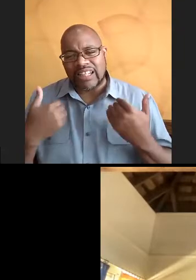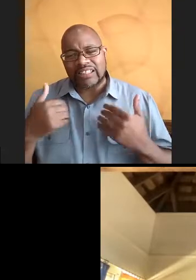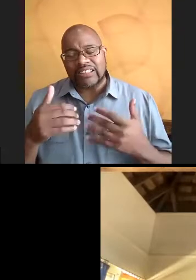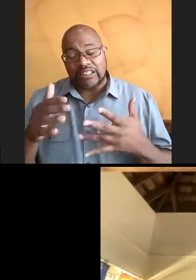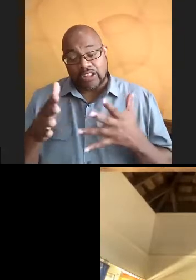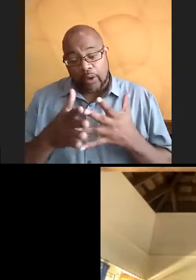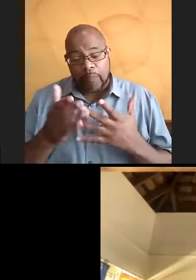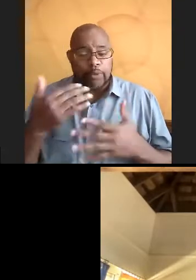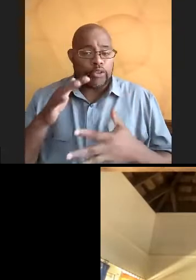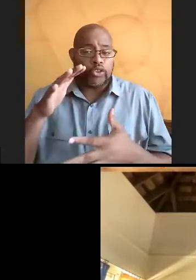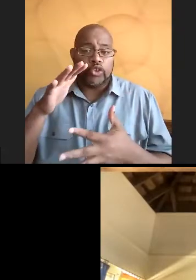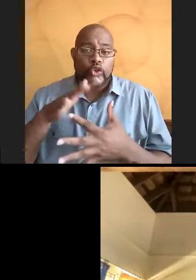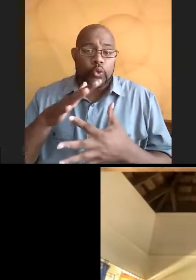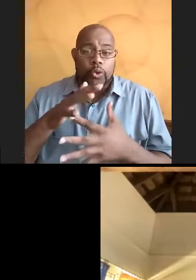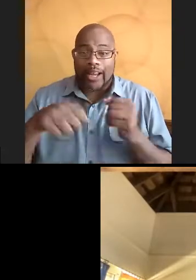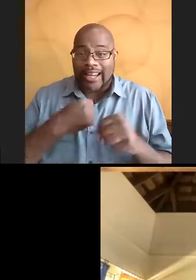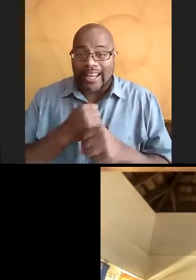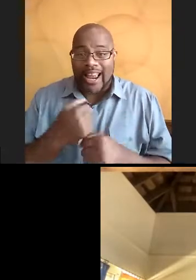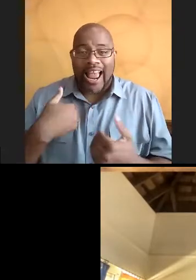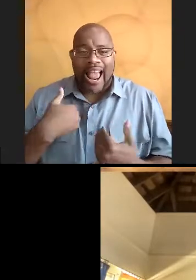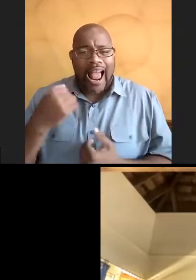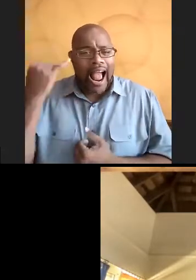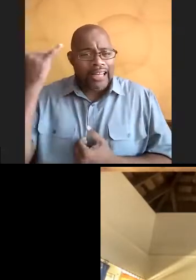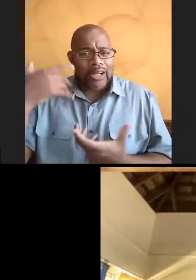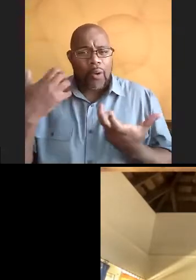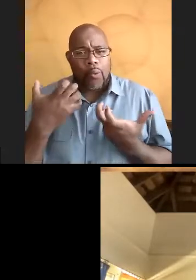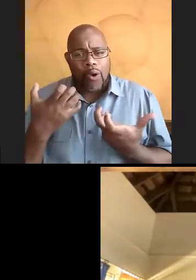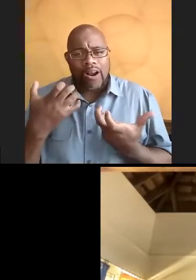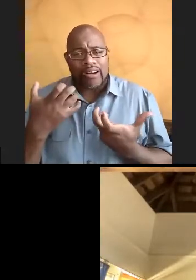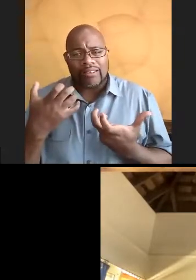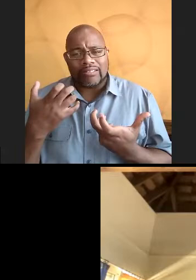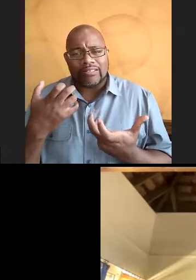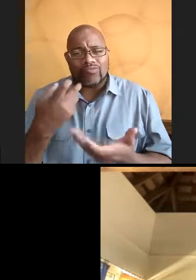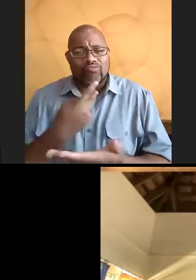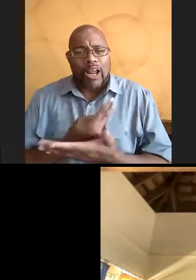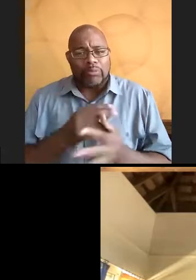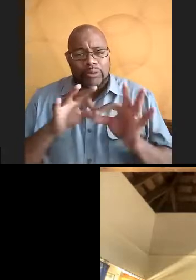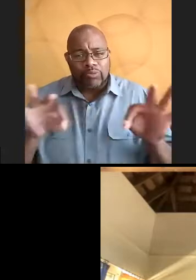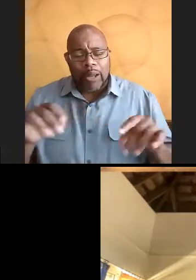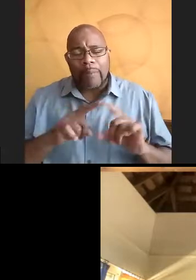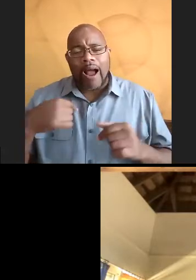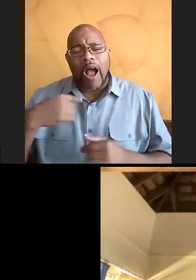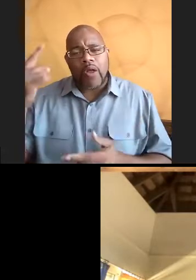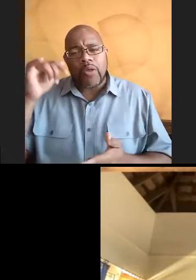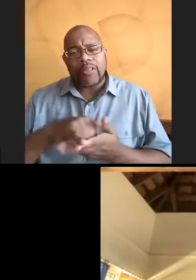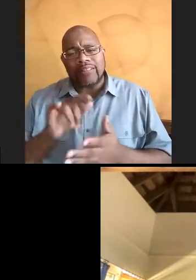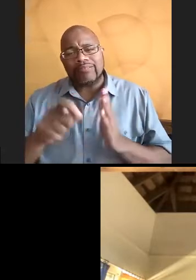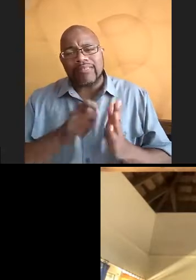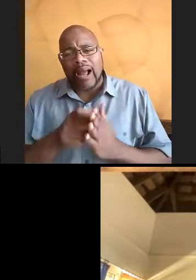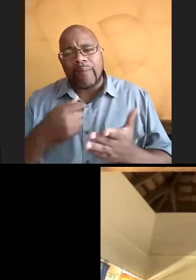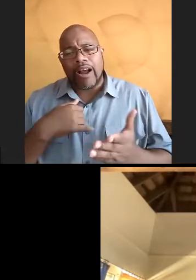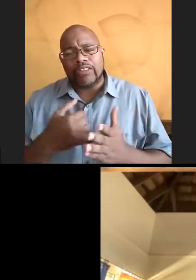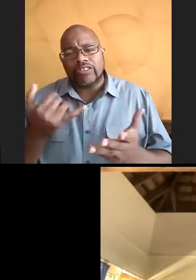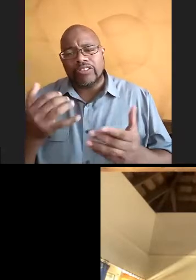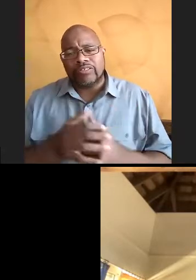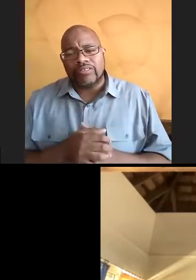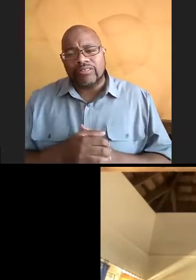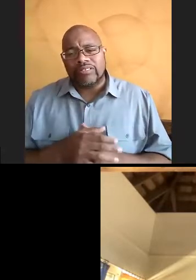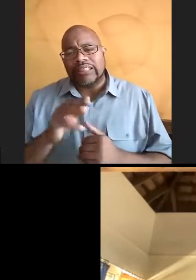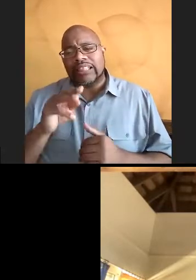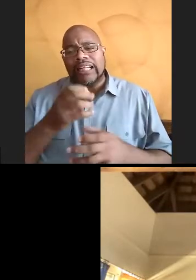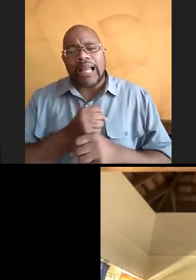my junior year, I kind of had an idea that I wanted to get a graduate degree. But I thought at the time that I would just like get a